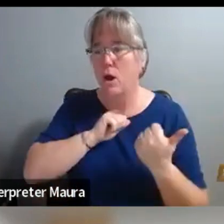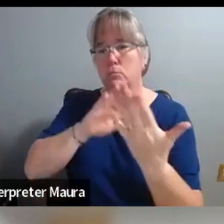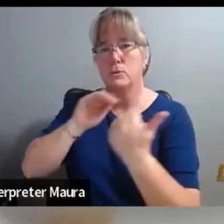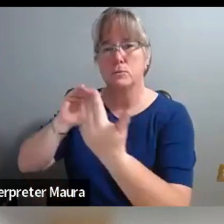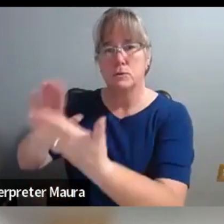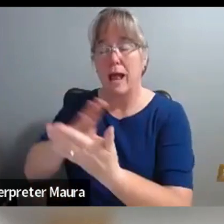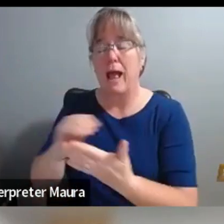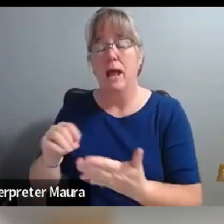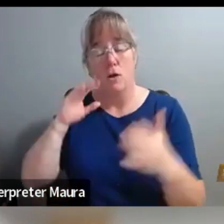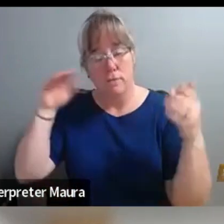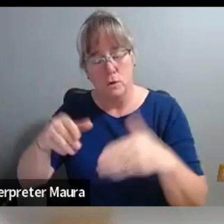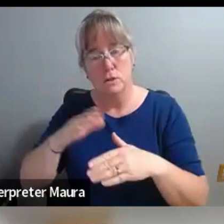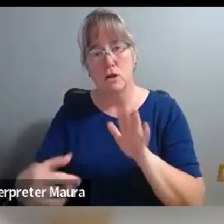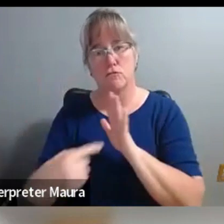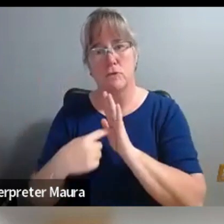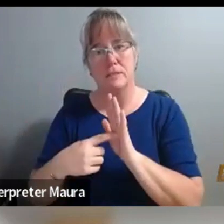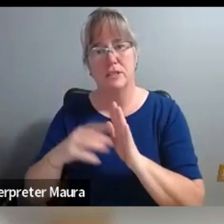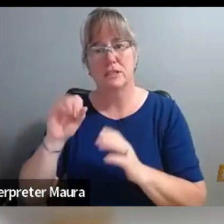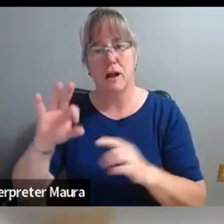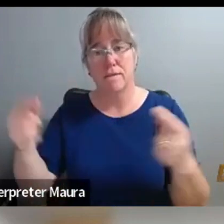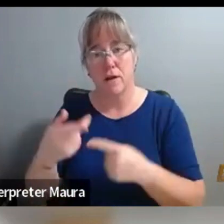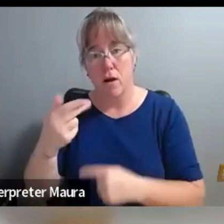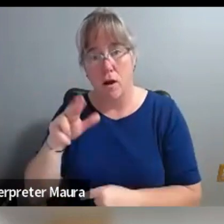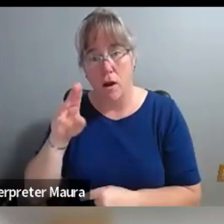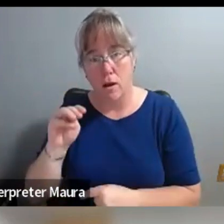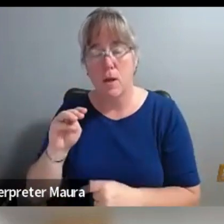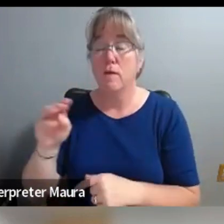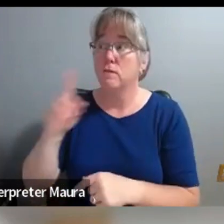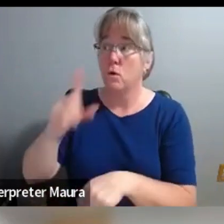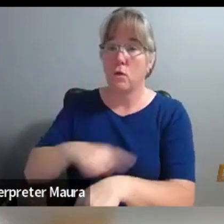harm long overlooked on the museum's walls.